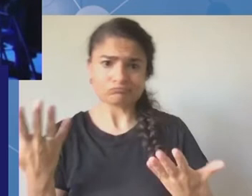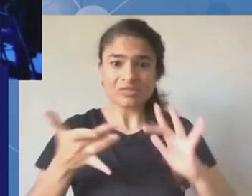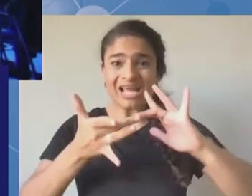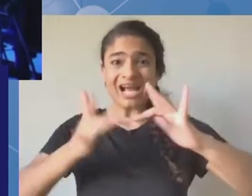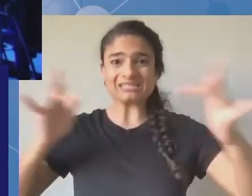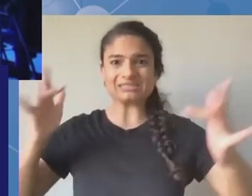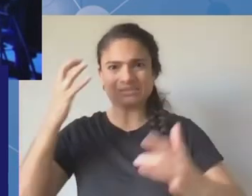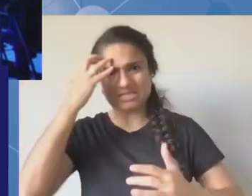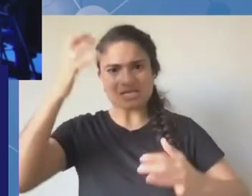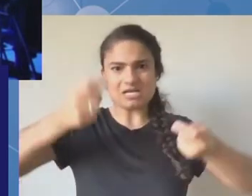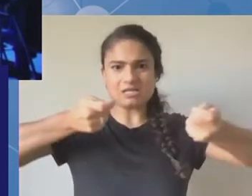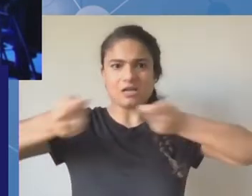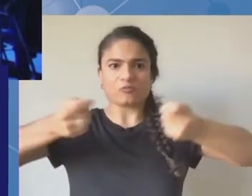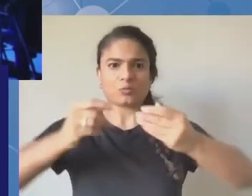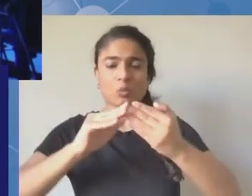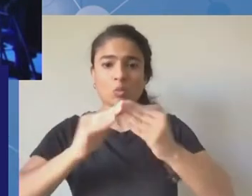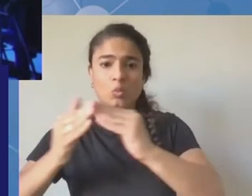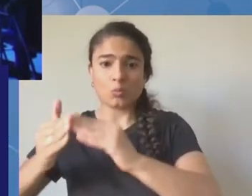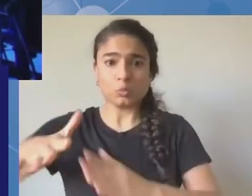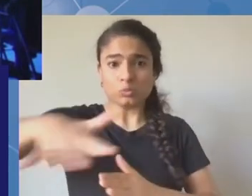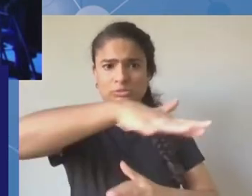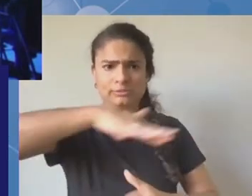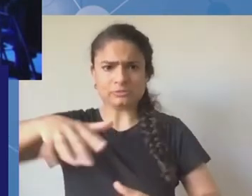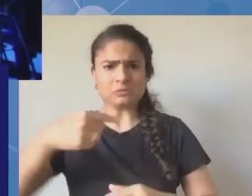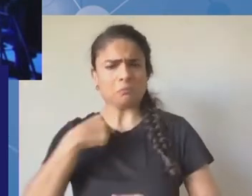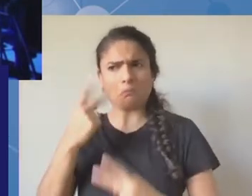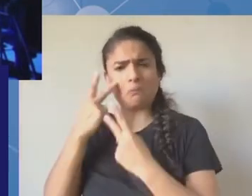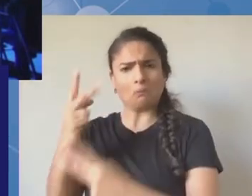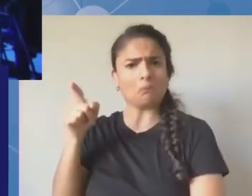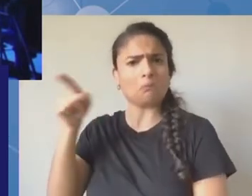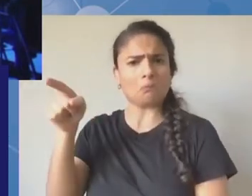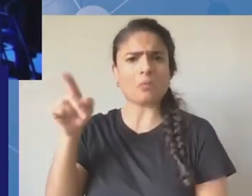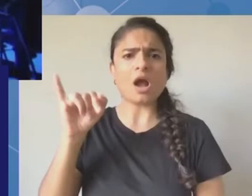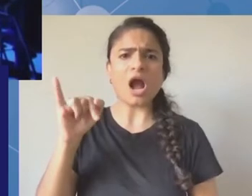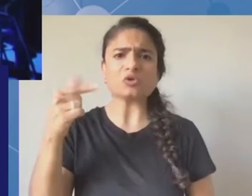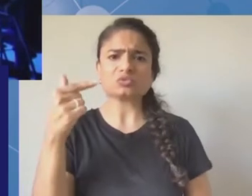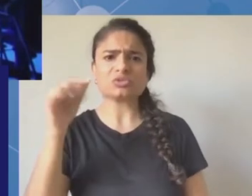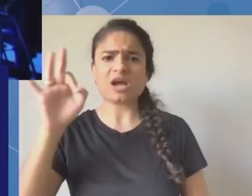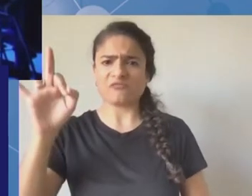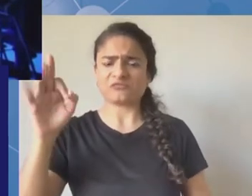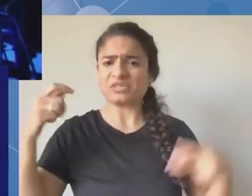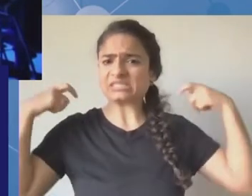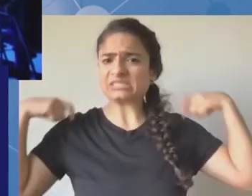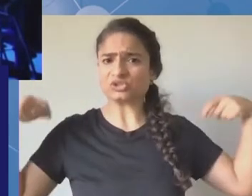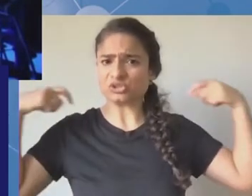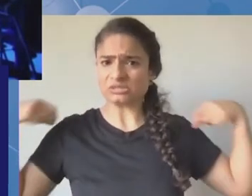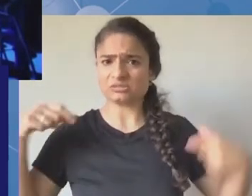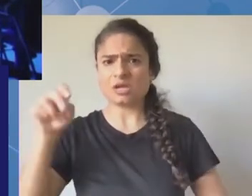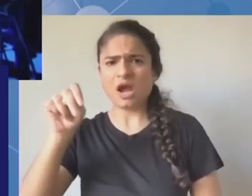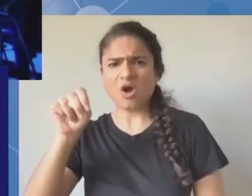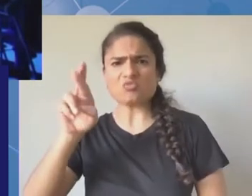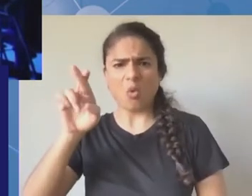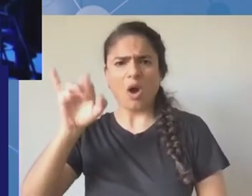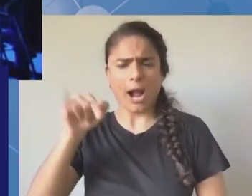and rl's effort in encouraging collaborations among all stakeholders in this critical time of the pandemic